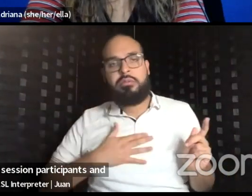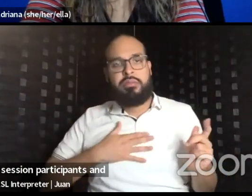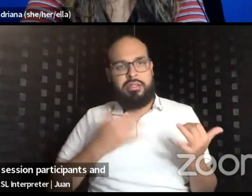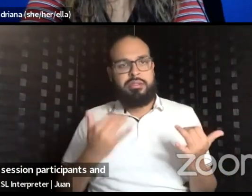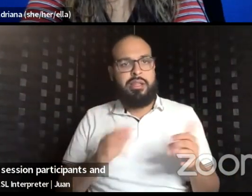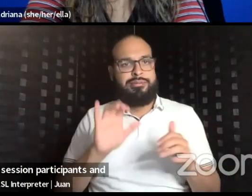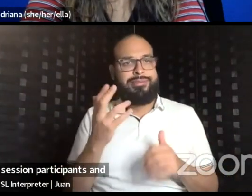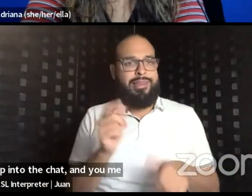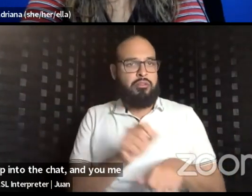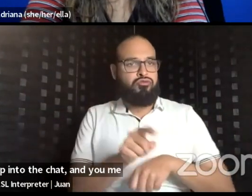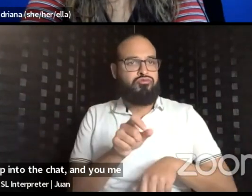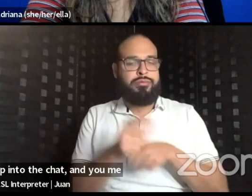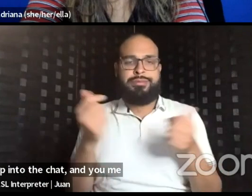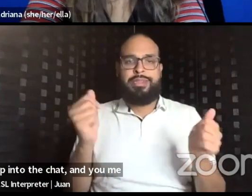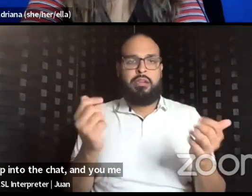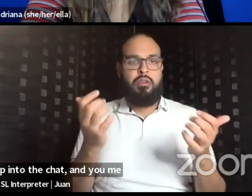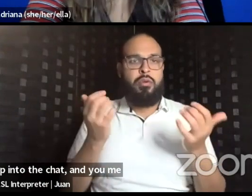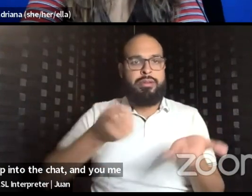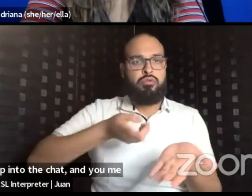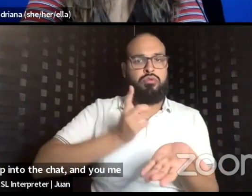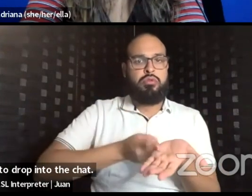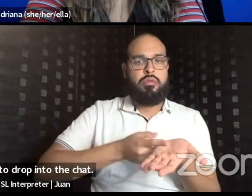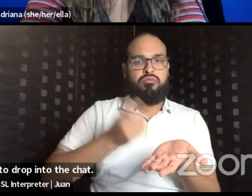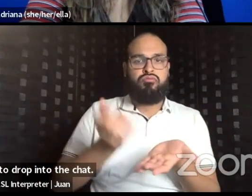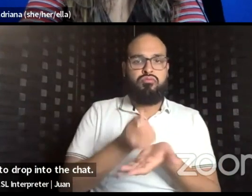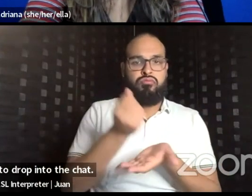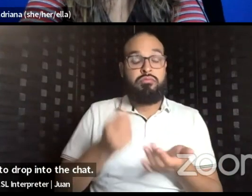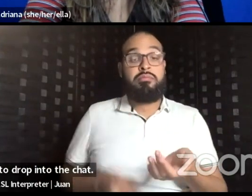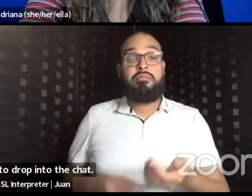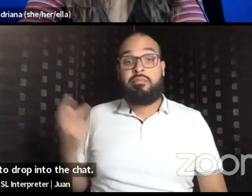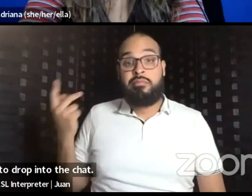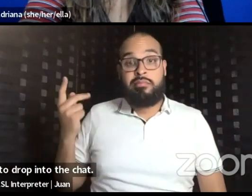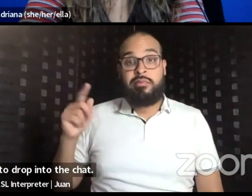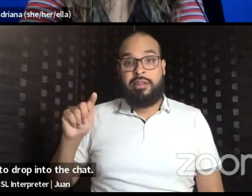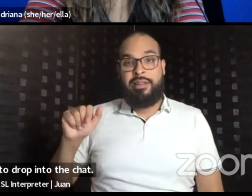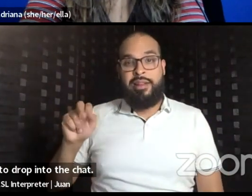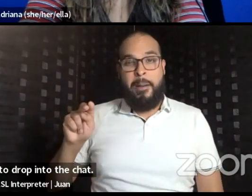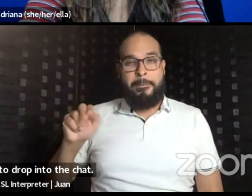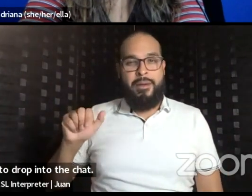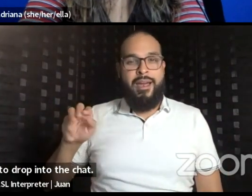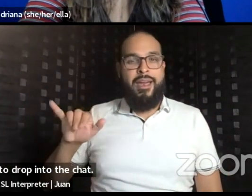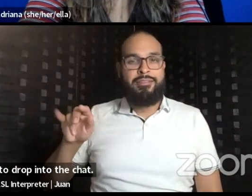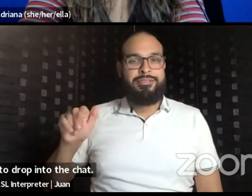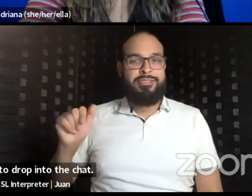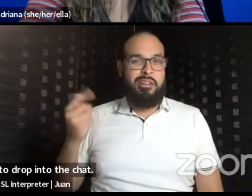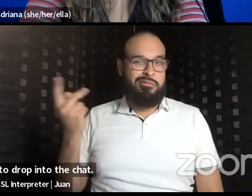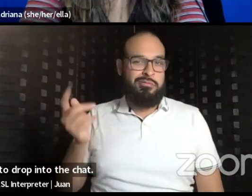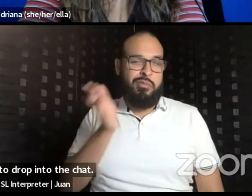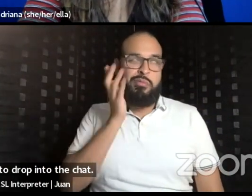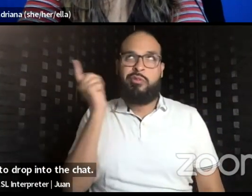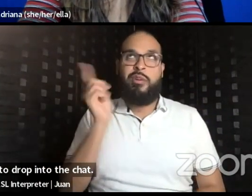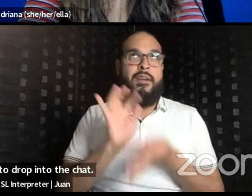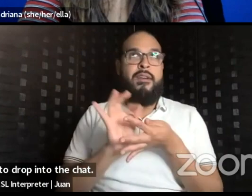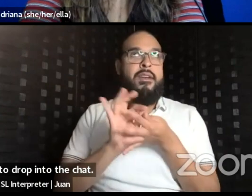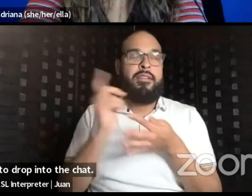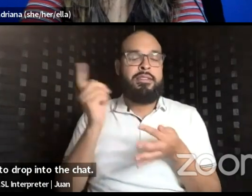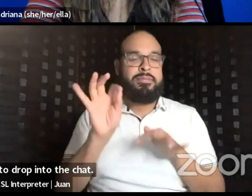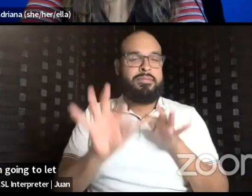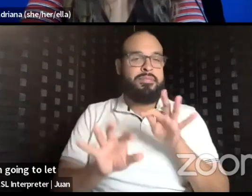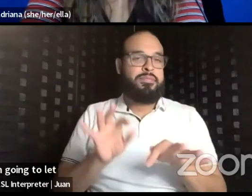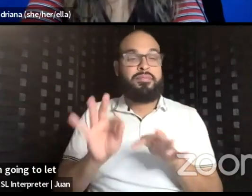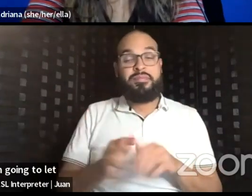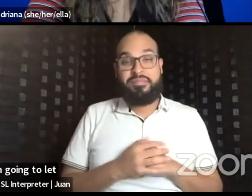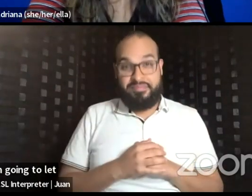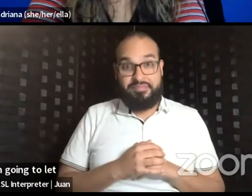anything that you would like us to talk about. Tamani and I will always have something to share in, so I'm going to let